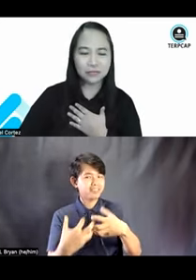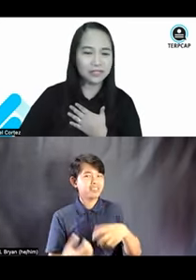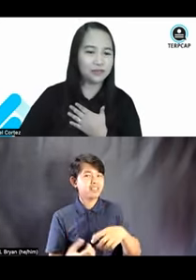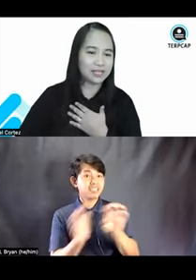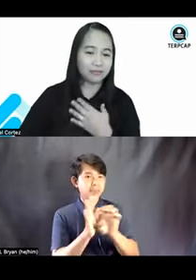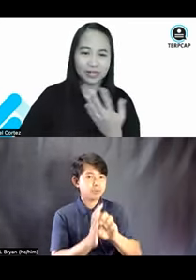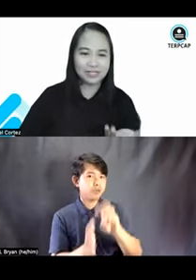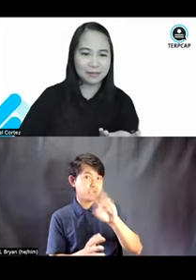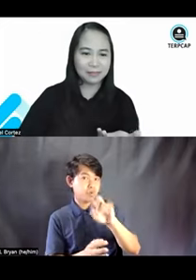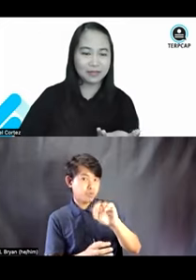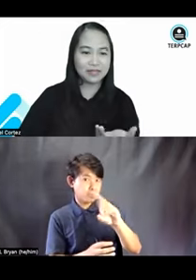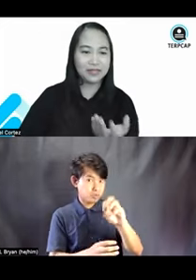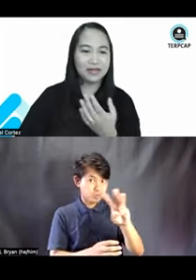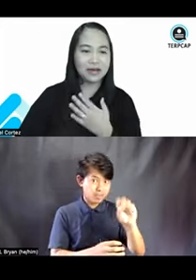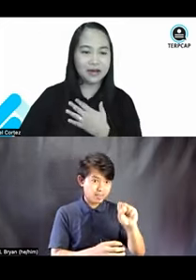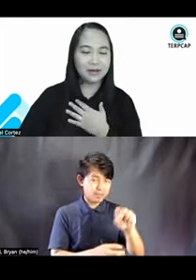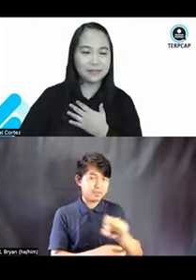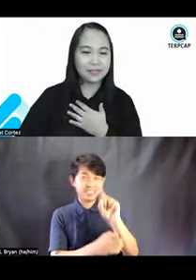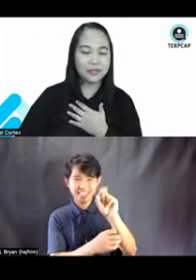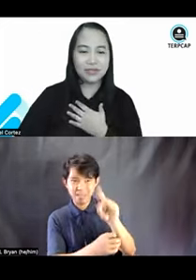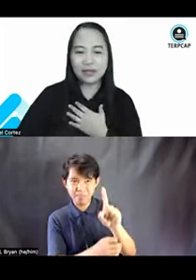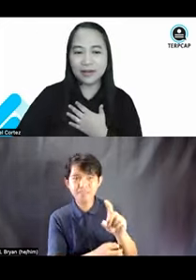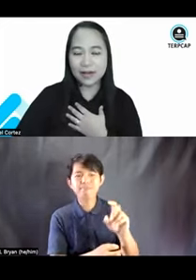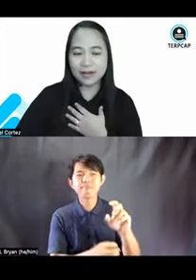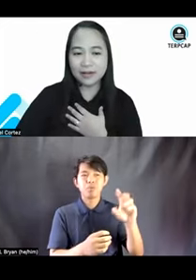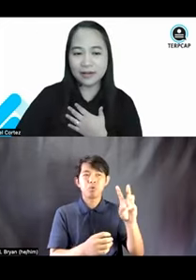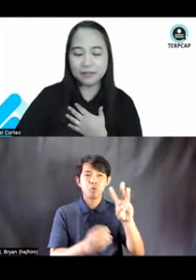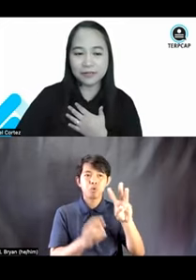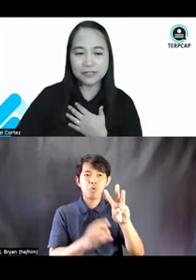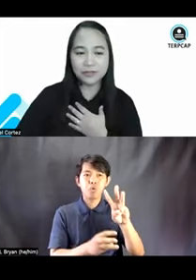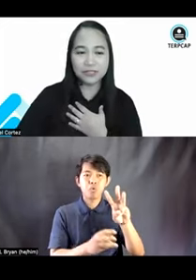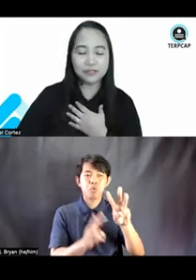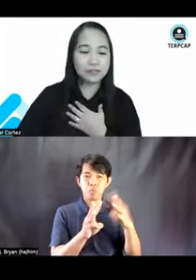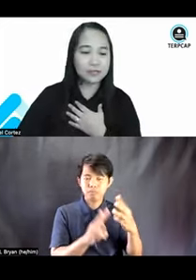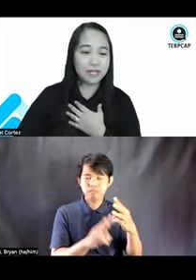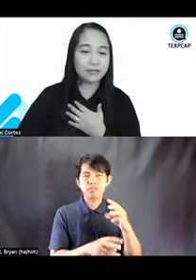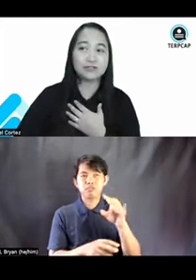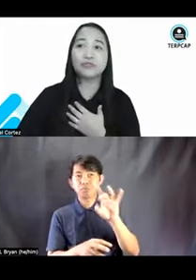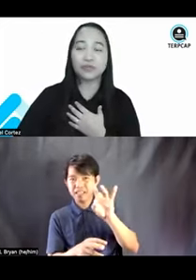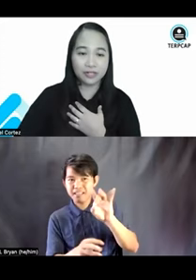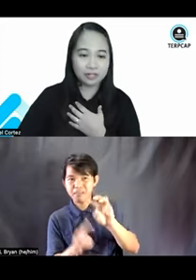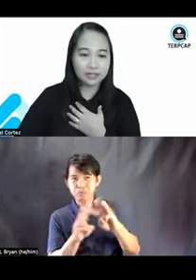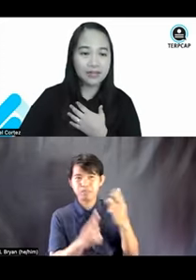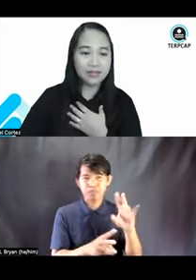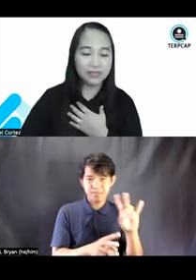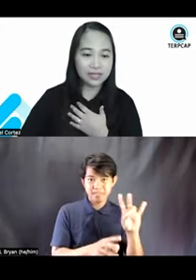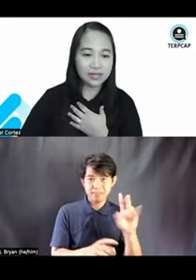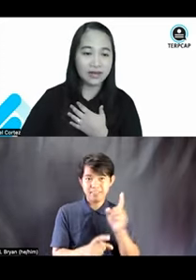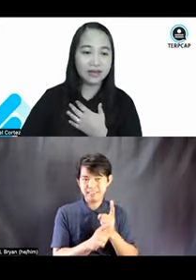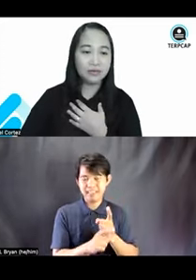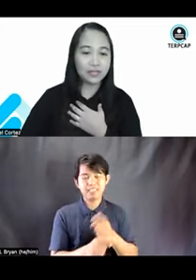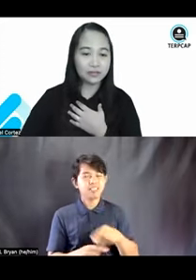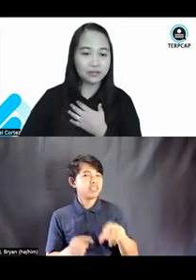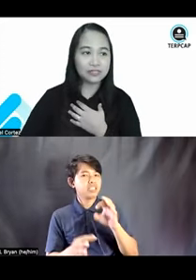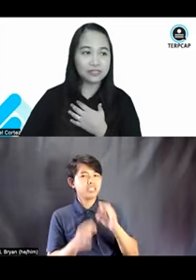Windows 8, Windows 10, for example, a person who is using Microsoft Word via